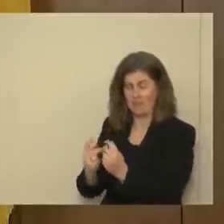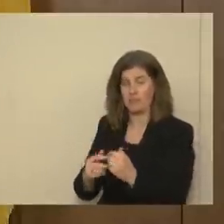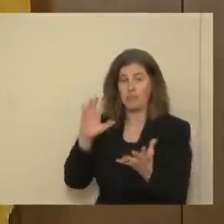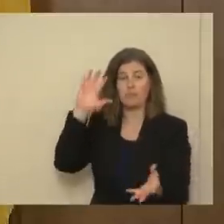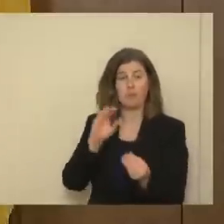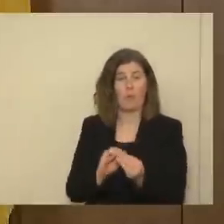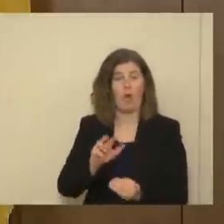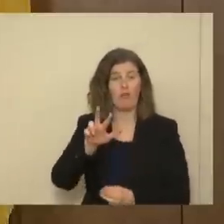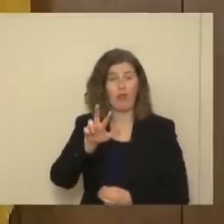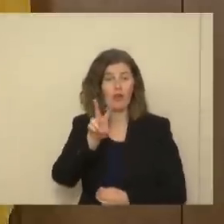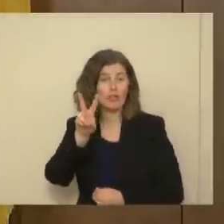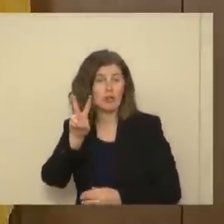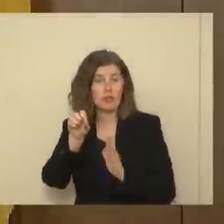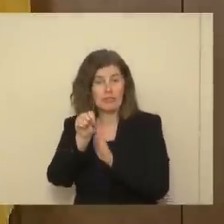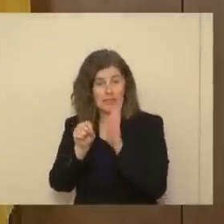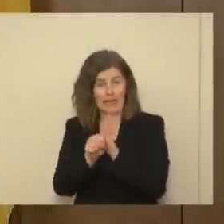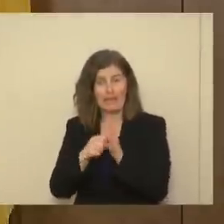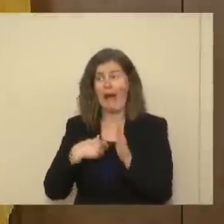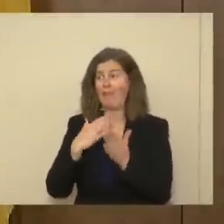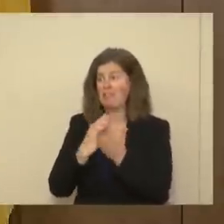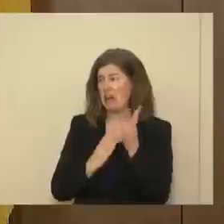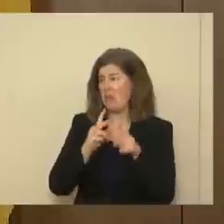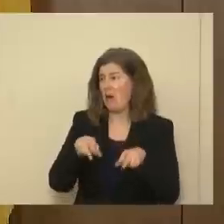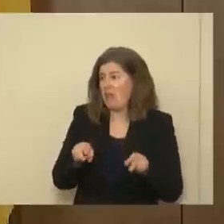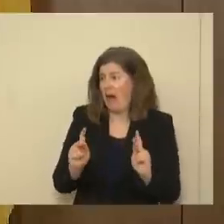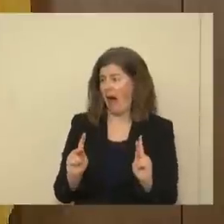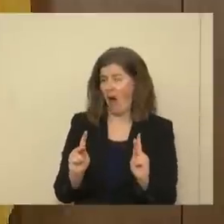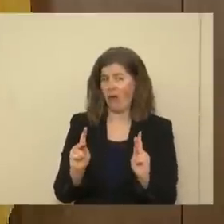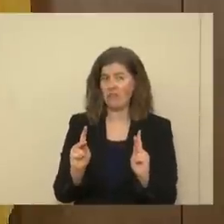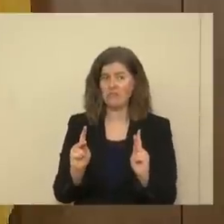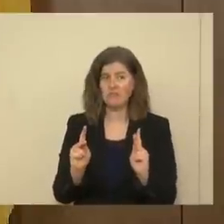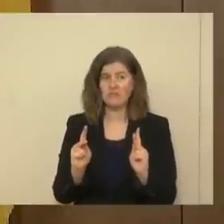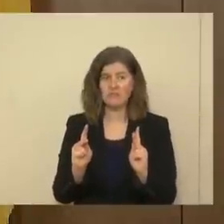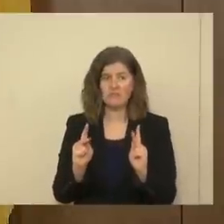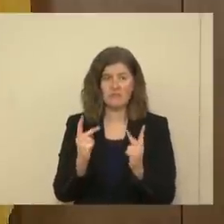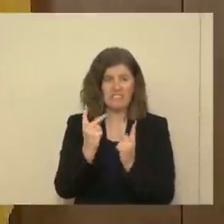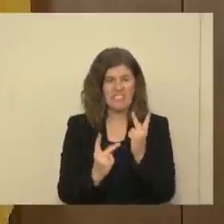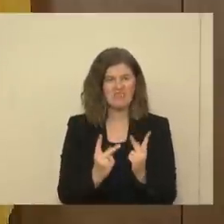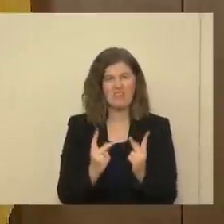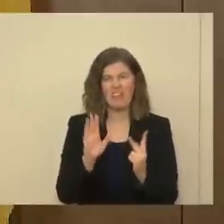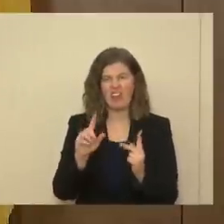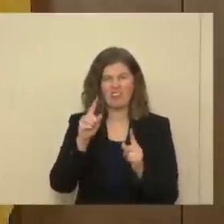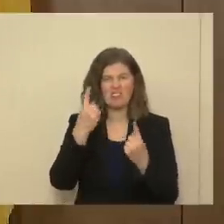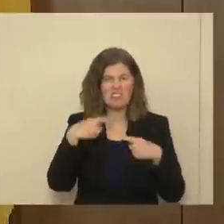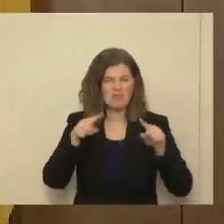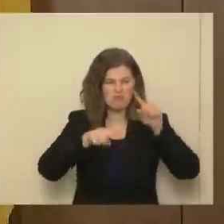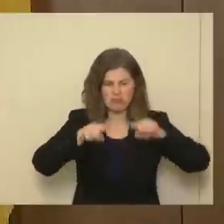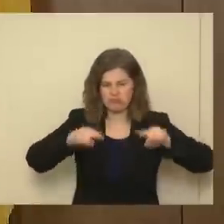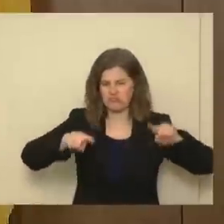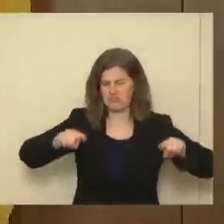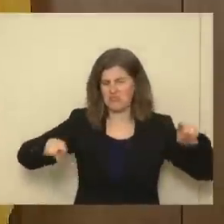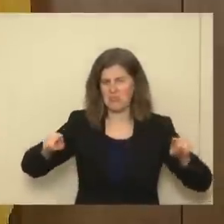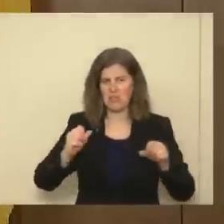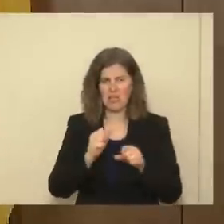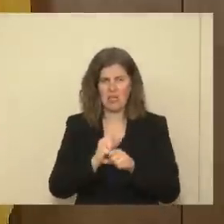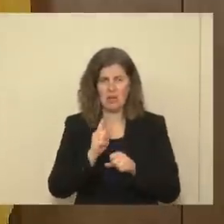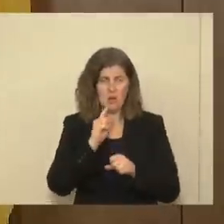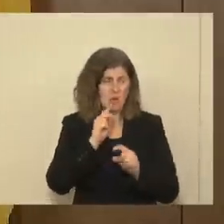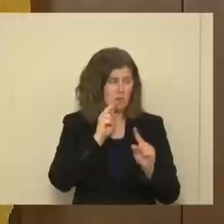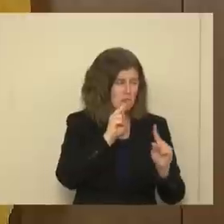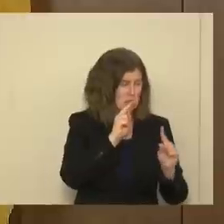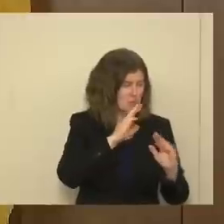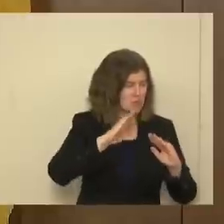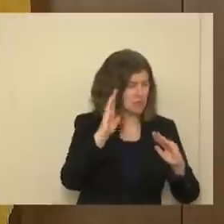states that have some kind of visitation, varied success rates. So we want to make sure that we looked at the best